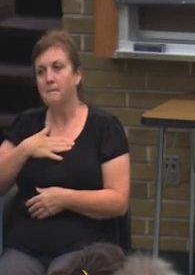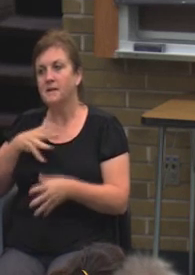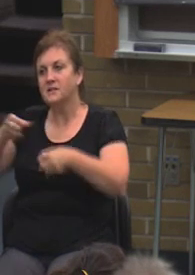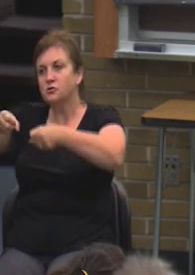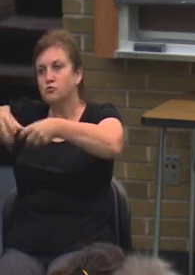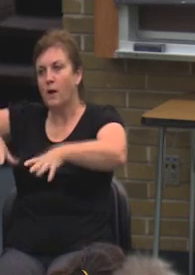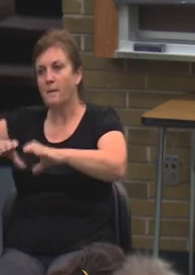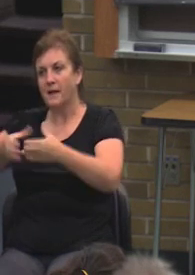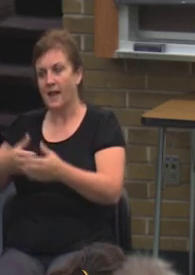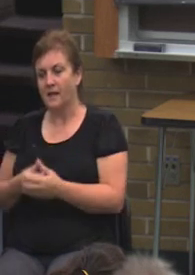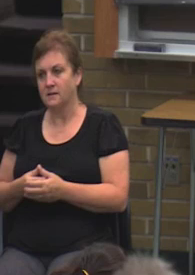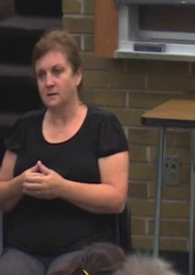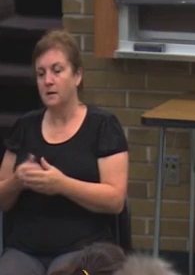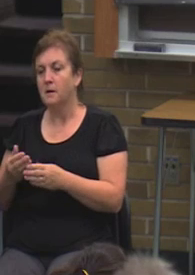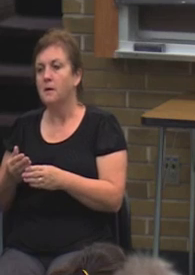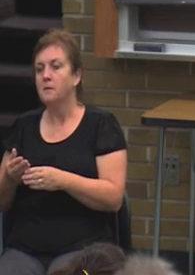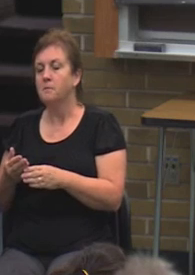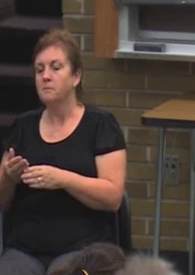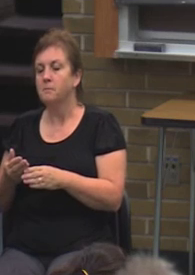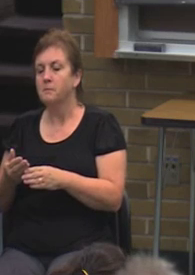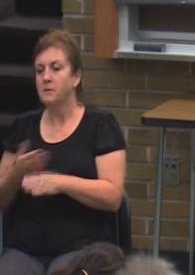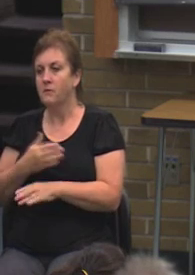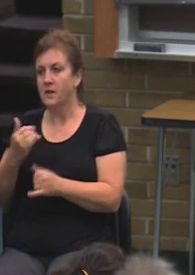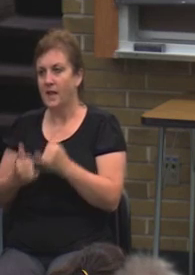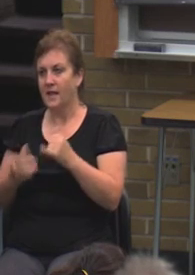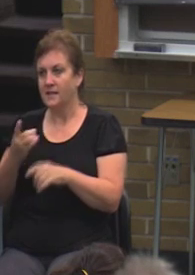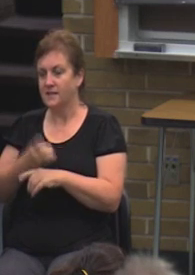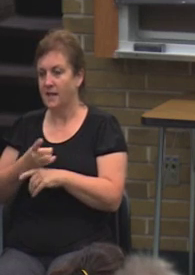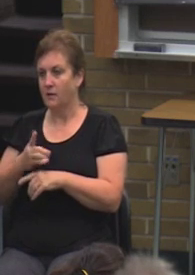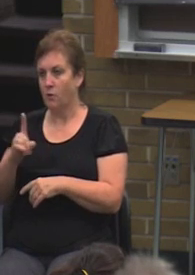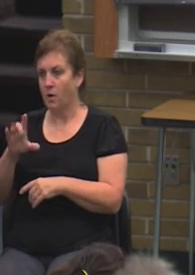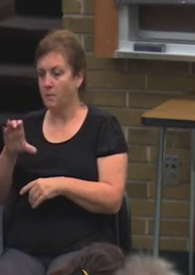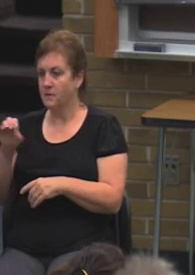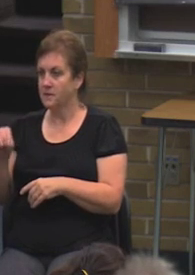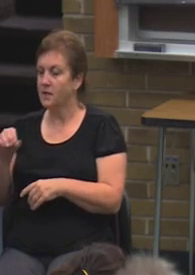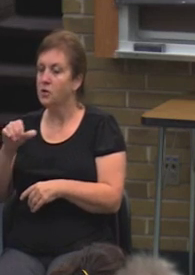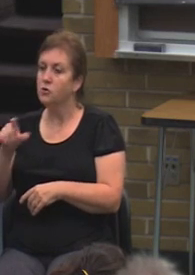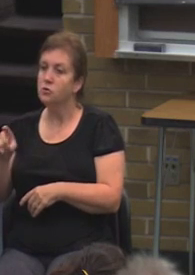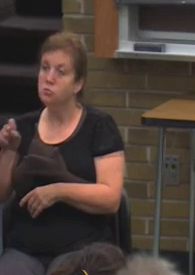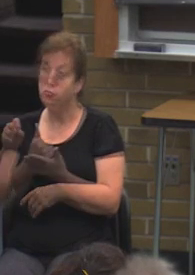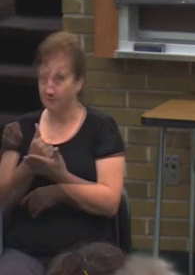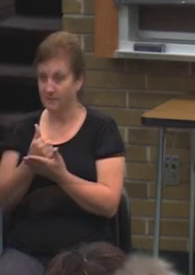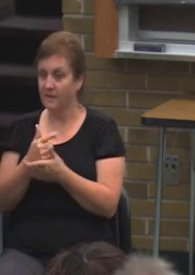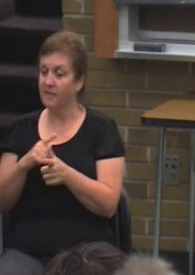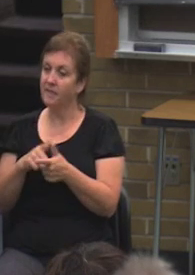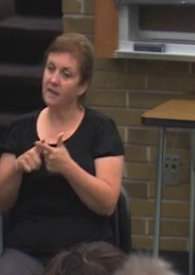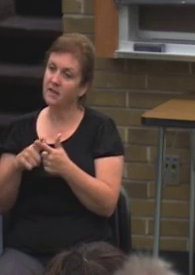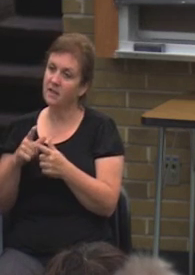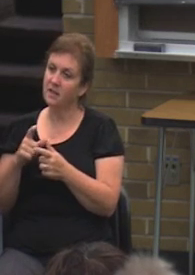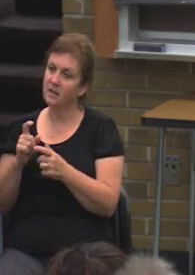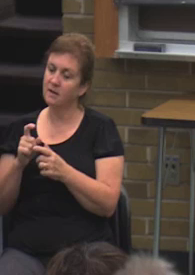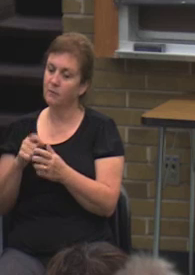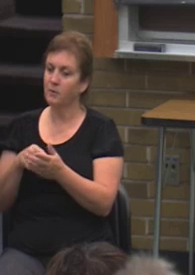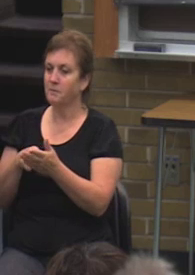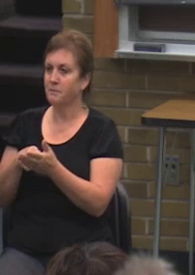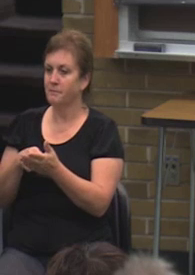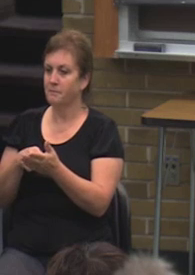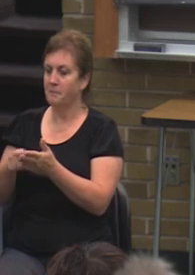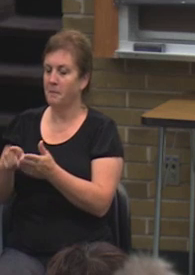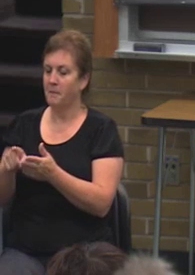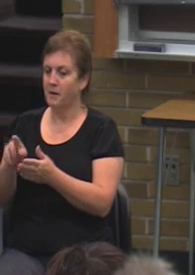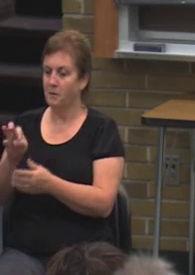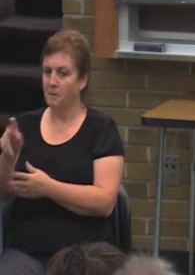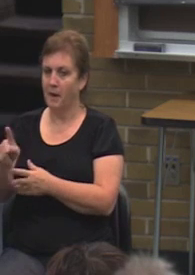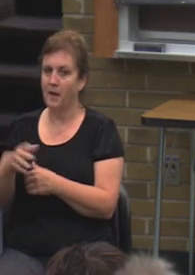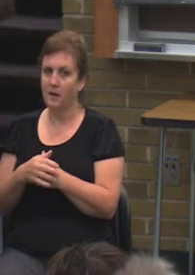the classes by the last day of 100% so that you're not charged for the classes that you're not going to attend. You would have the option of paying in